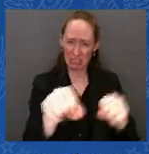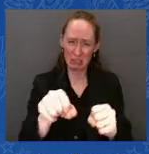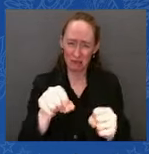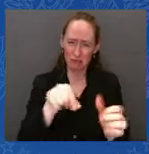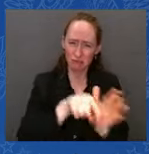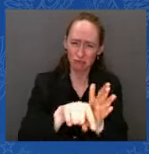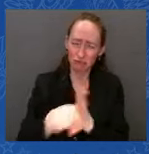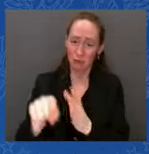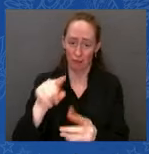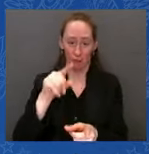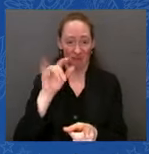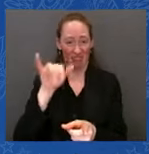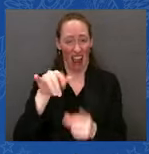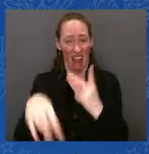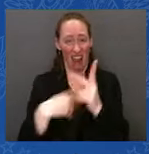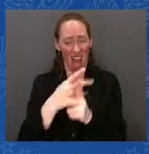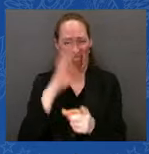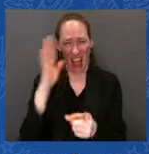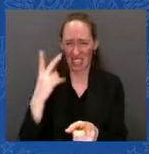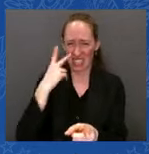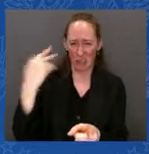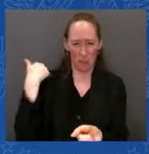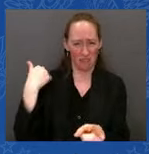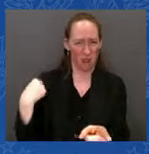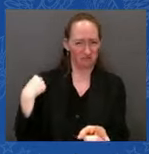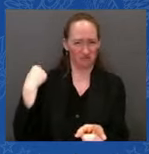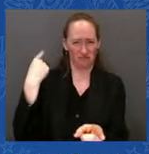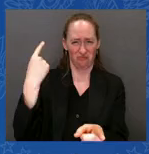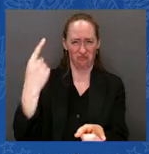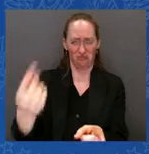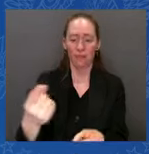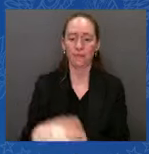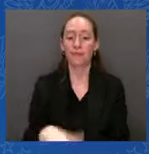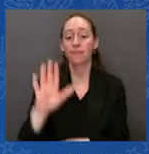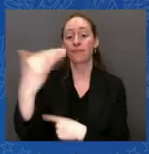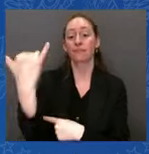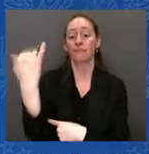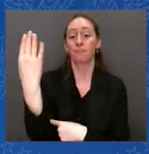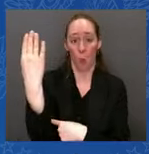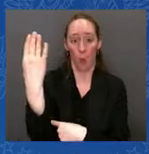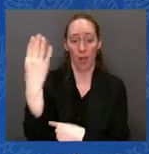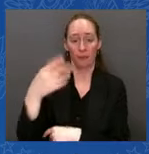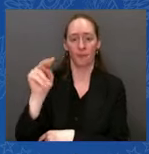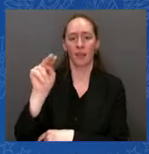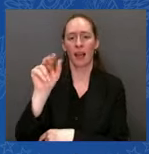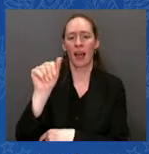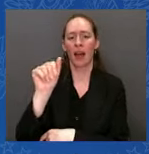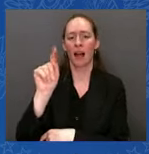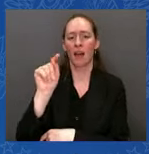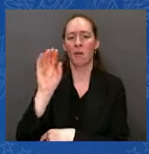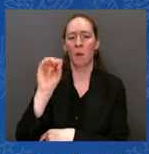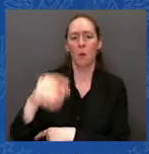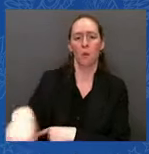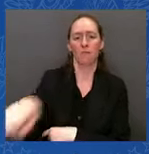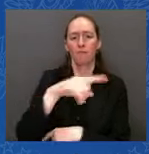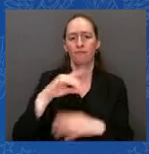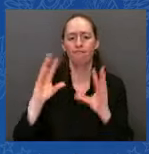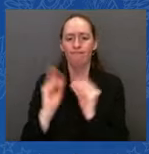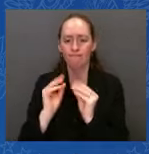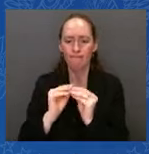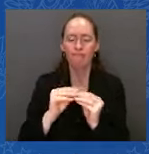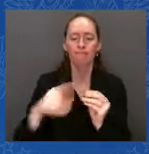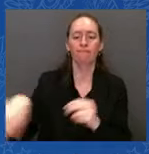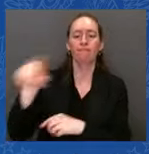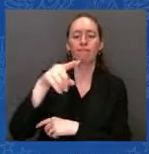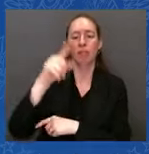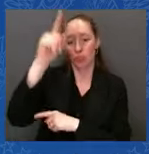NATO allies, German Chancellor Schultz, French President Macron, Prime Minister Sunuk, and the